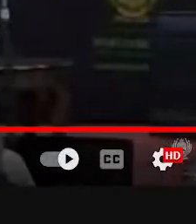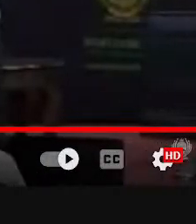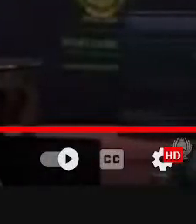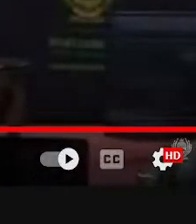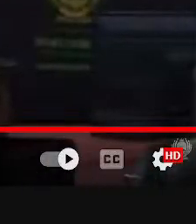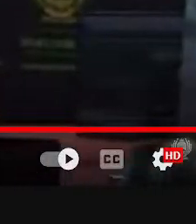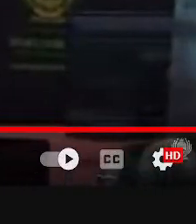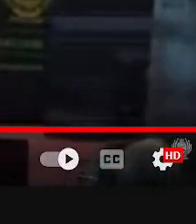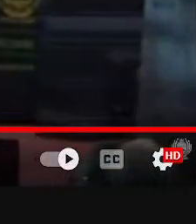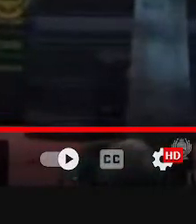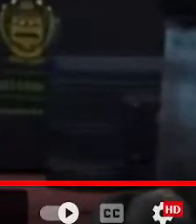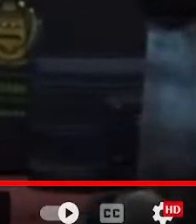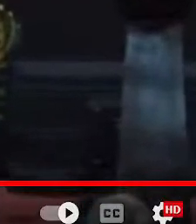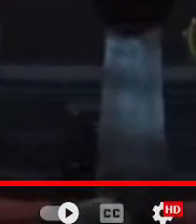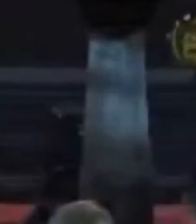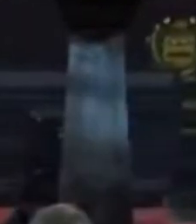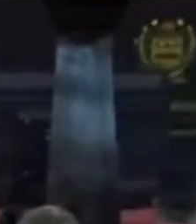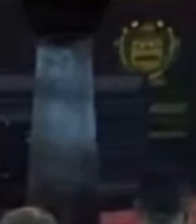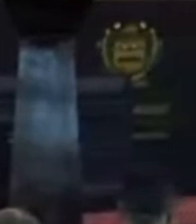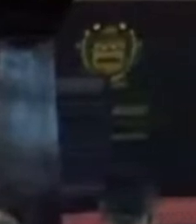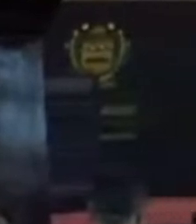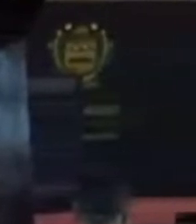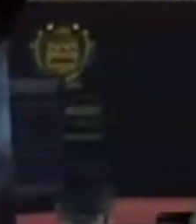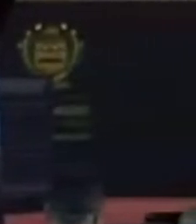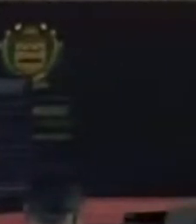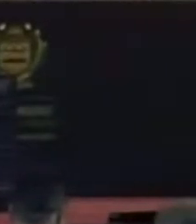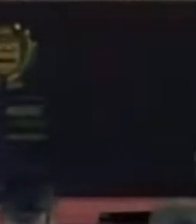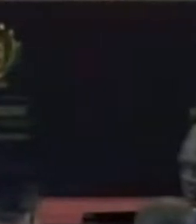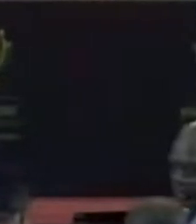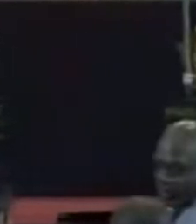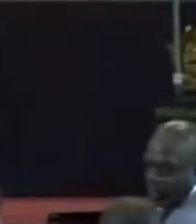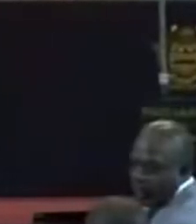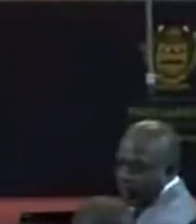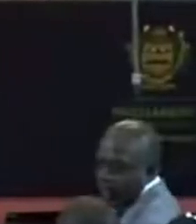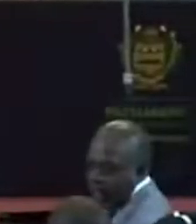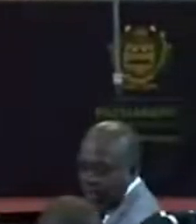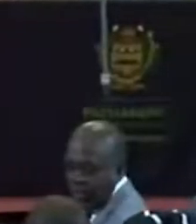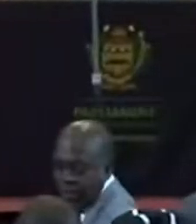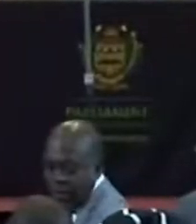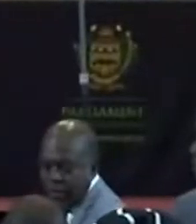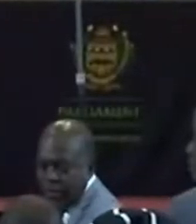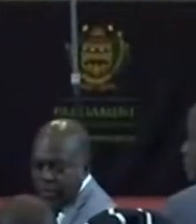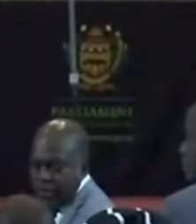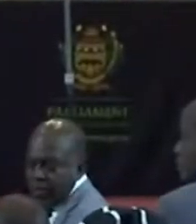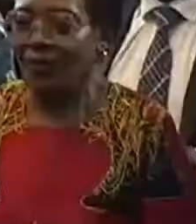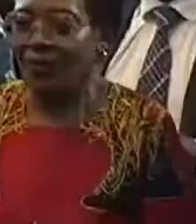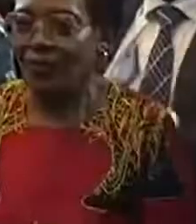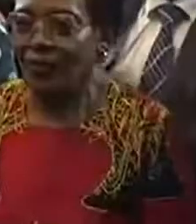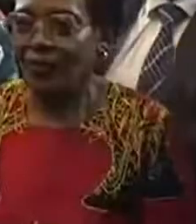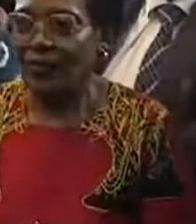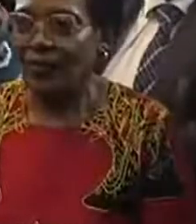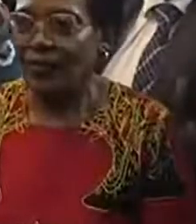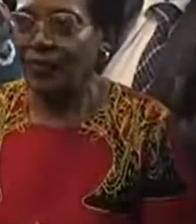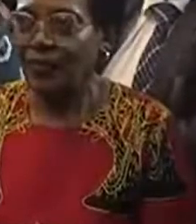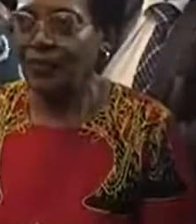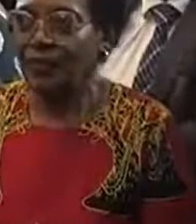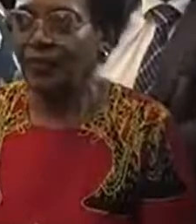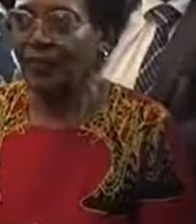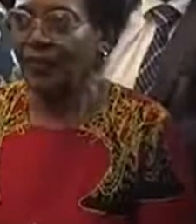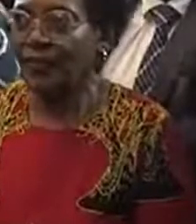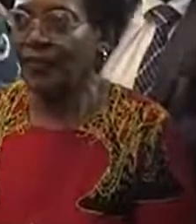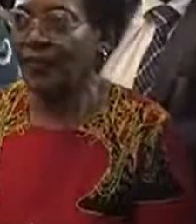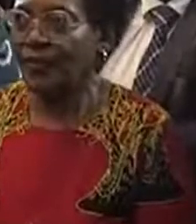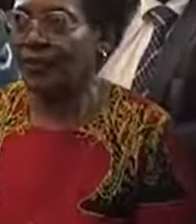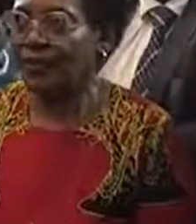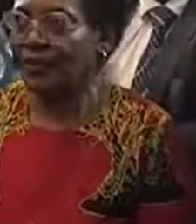Speaker of the National Assembly is about to take a seat, take the presiding seat, to commend the proceedings of the debate